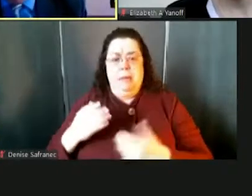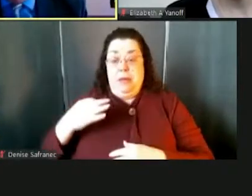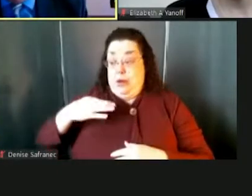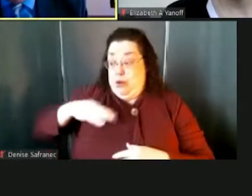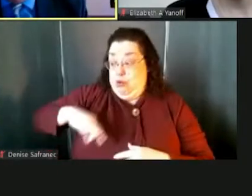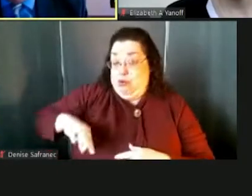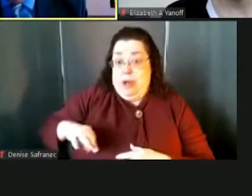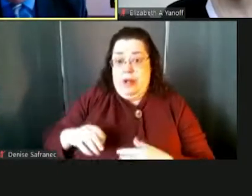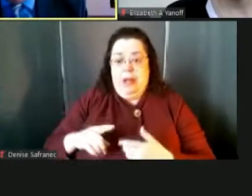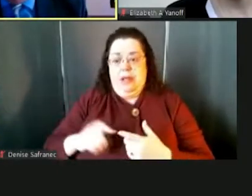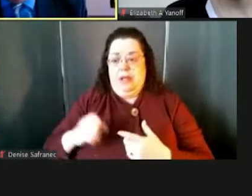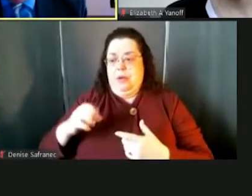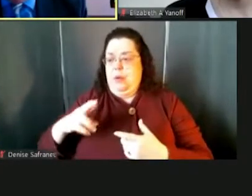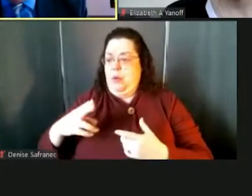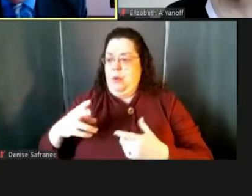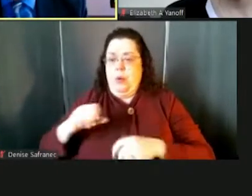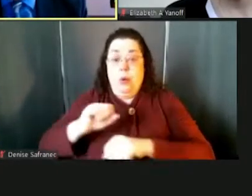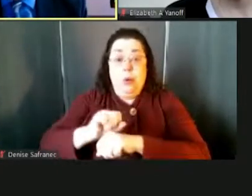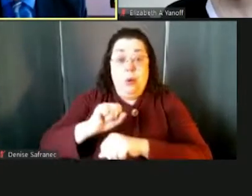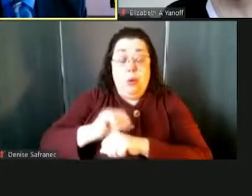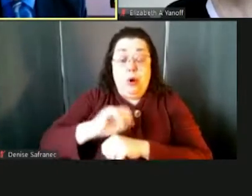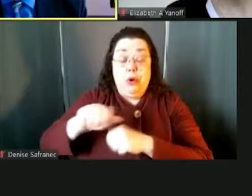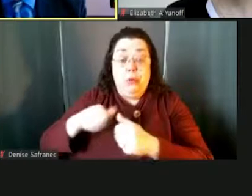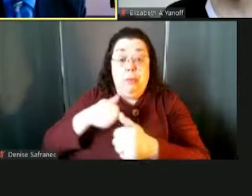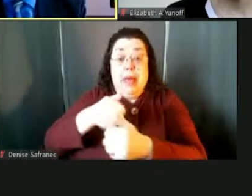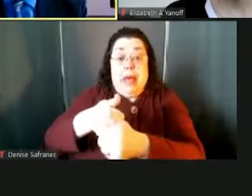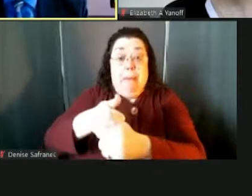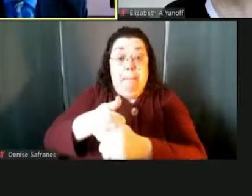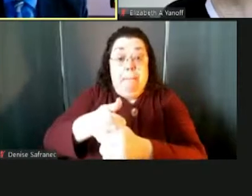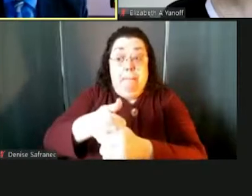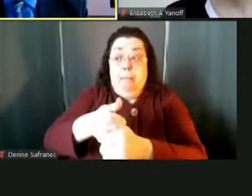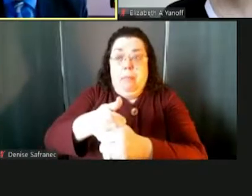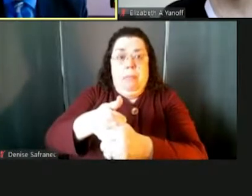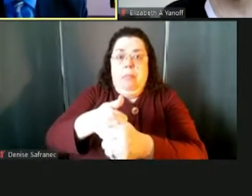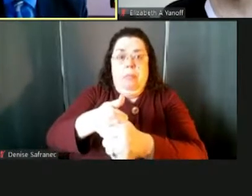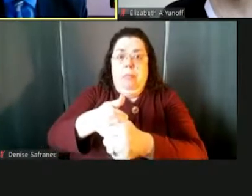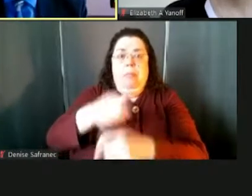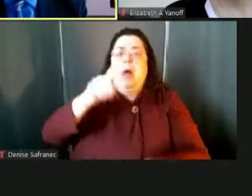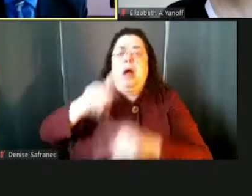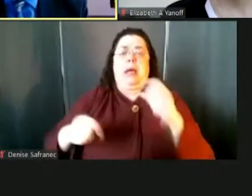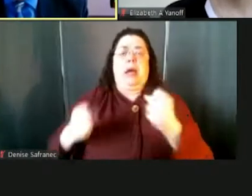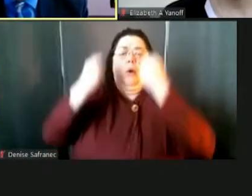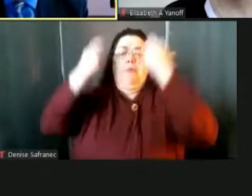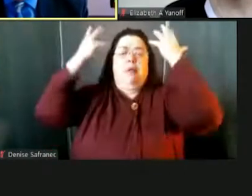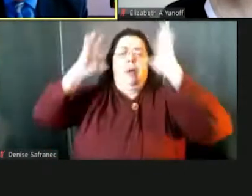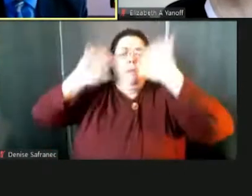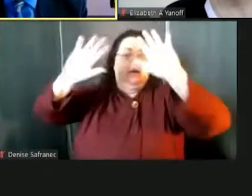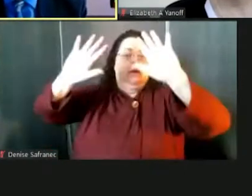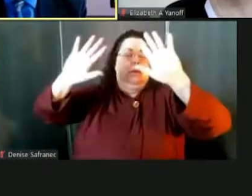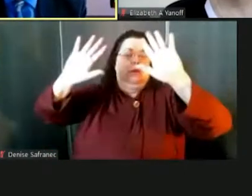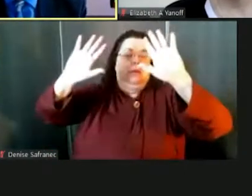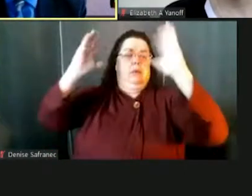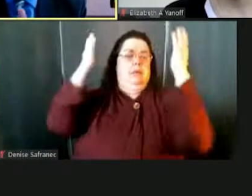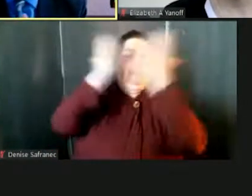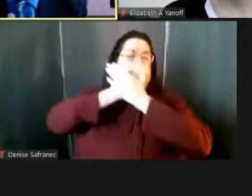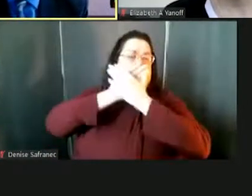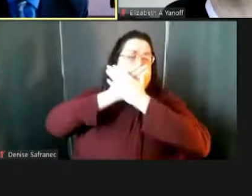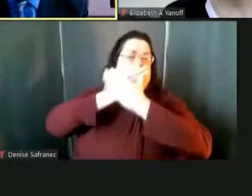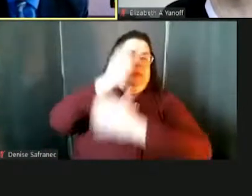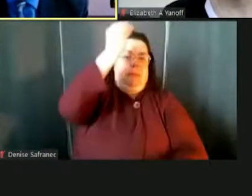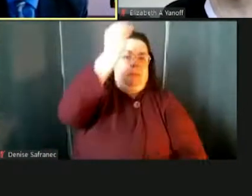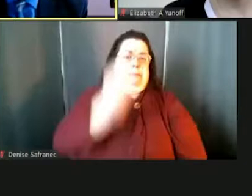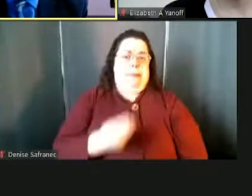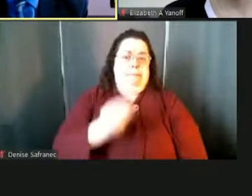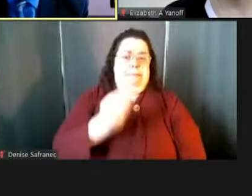to make up is overwhelming to them. So how can we scaffold? How can we break that down? How can we maybe show